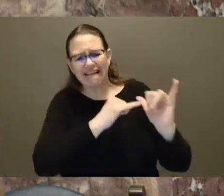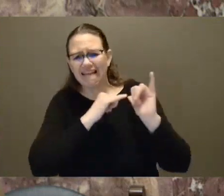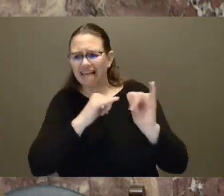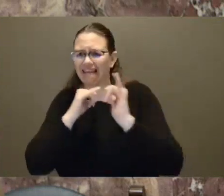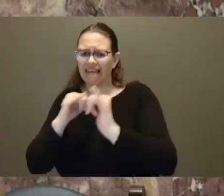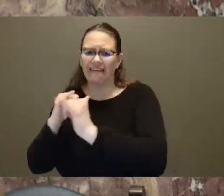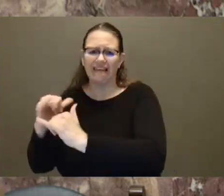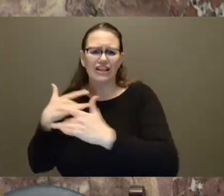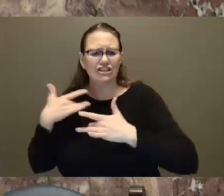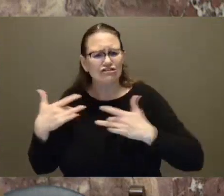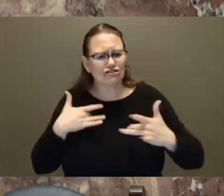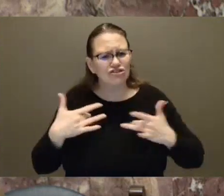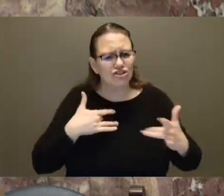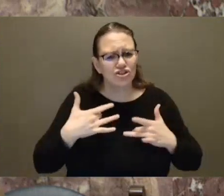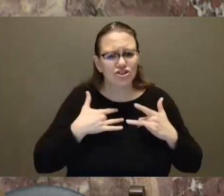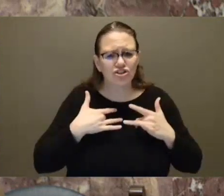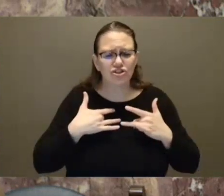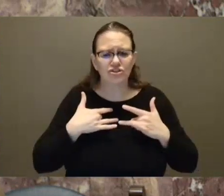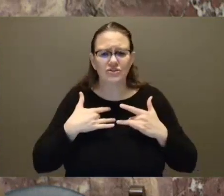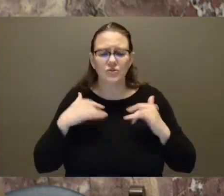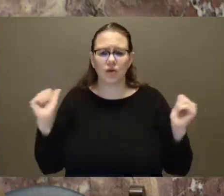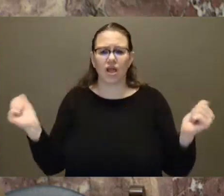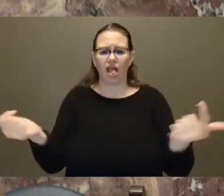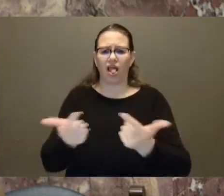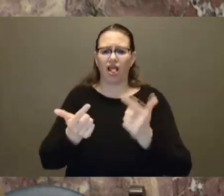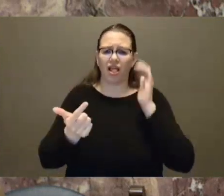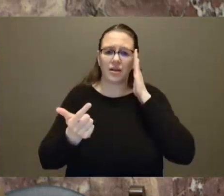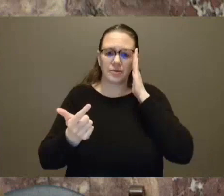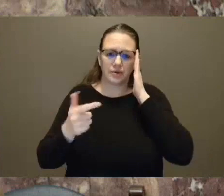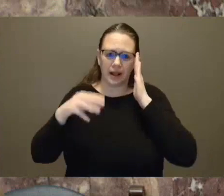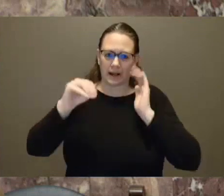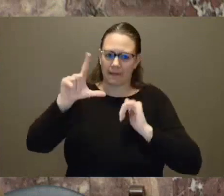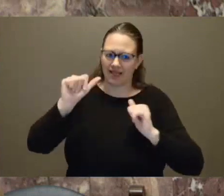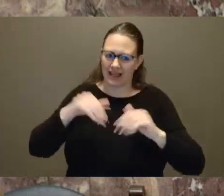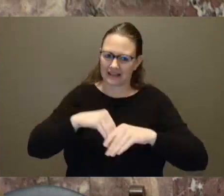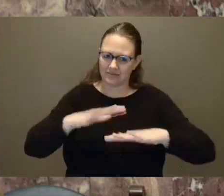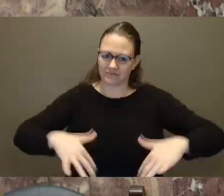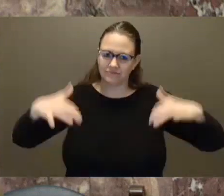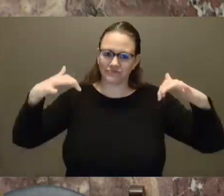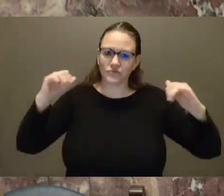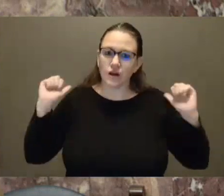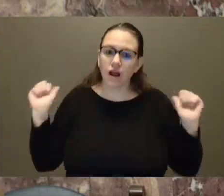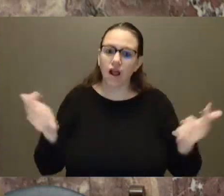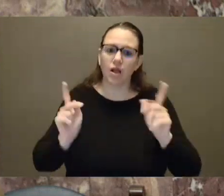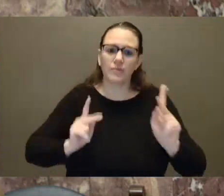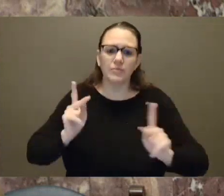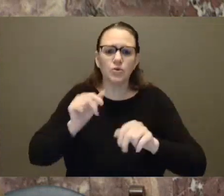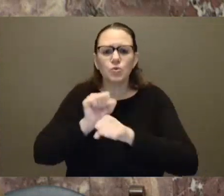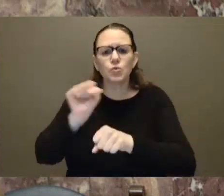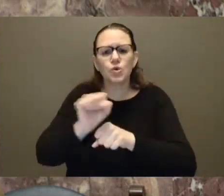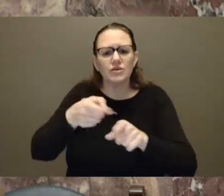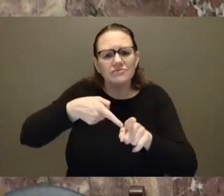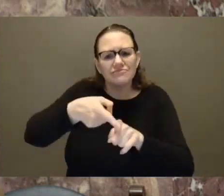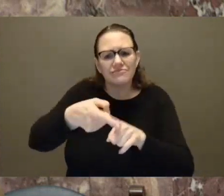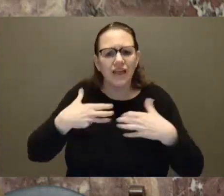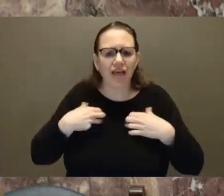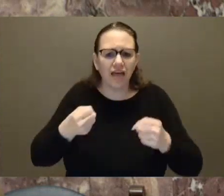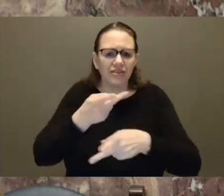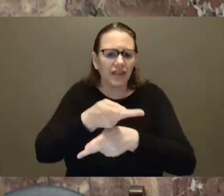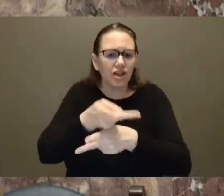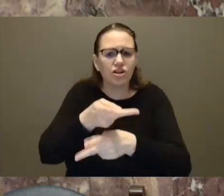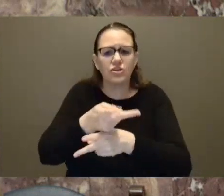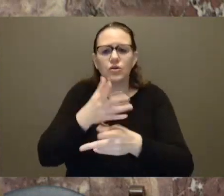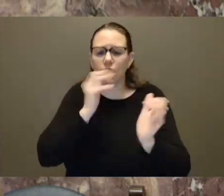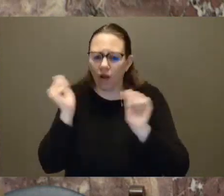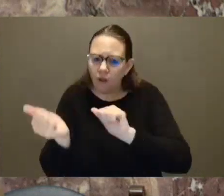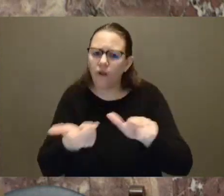House, every single person across our health care system, across our child and mental health system, is concerned to ensure that we